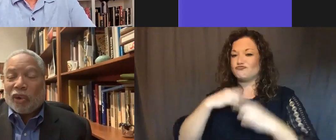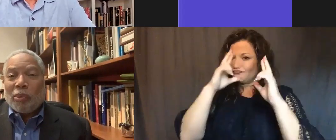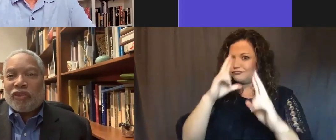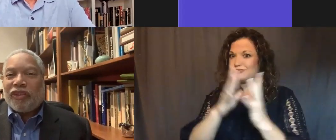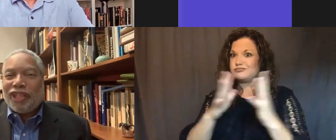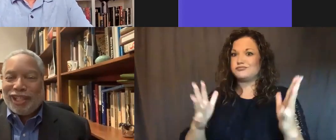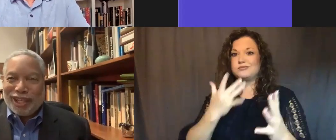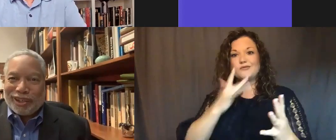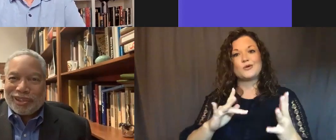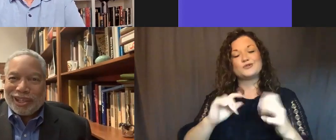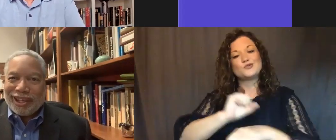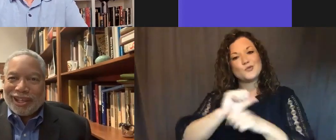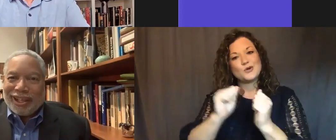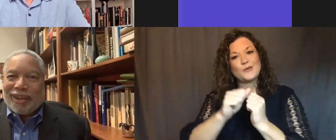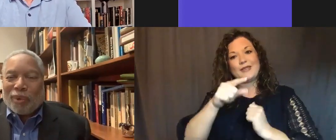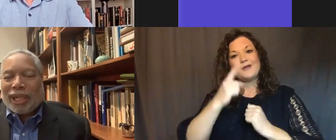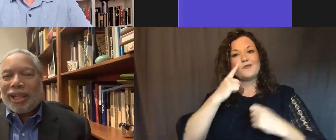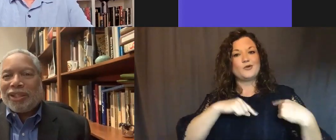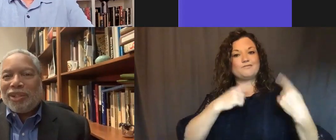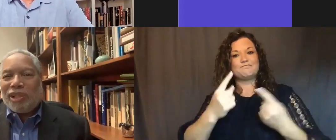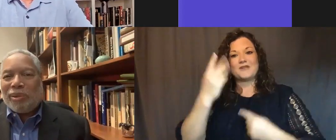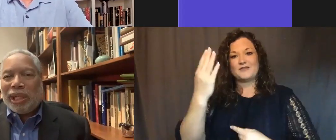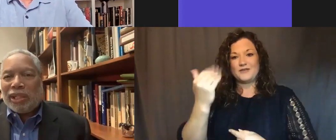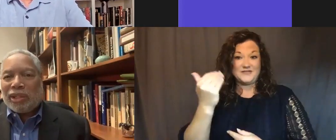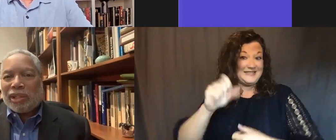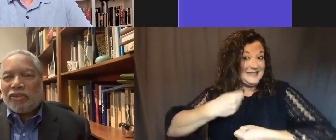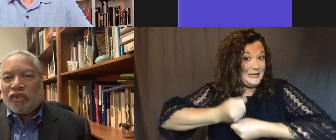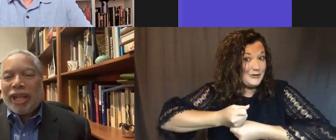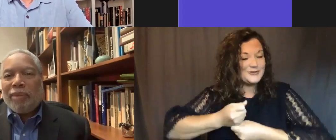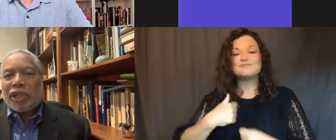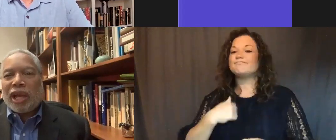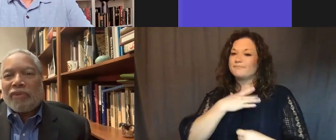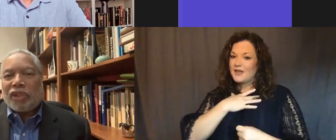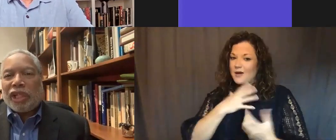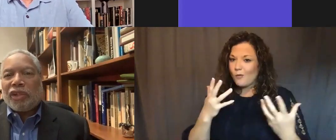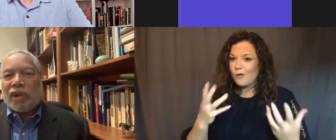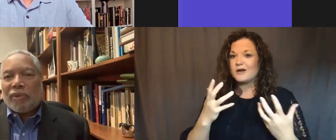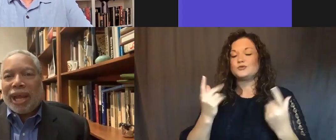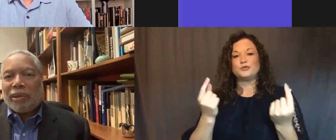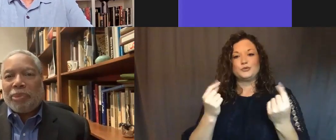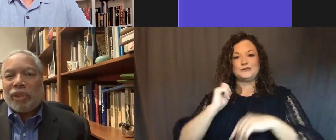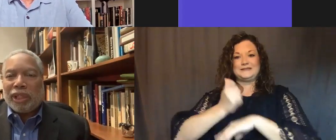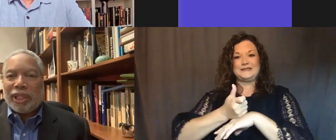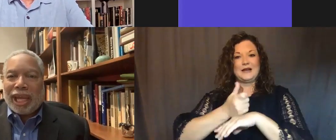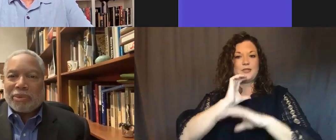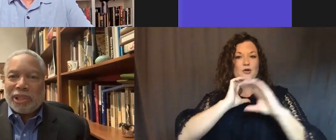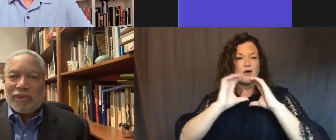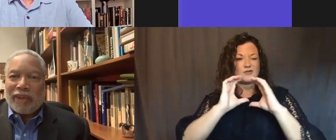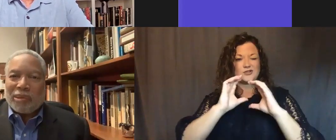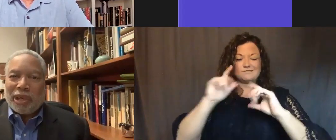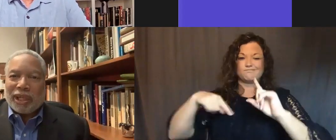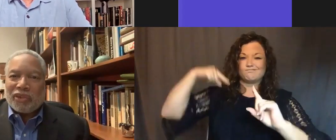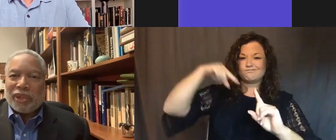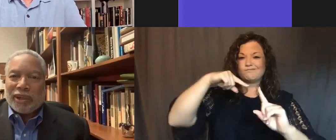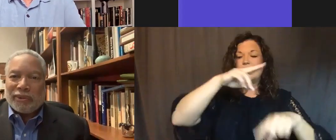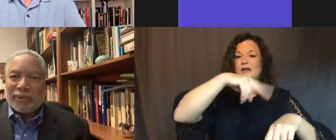for almost 15 years. What I'd like to do is to frame the conversation around the building of the National Museum of